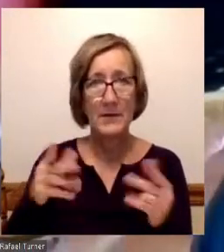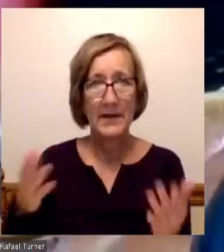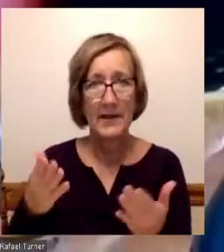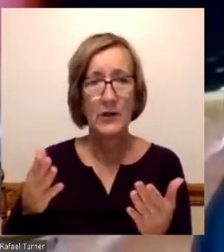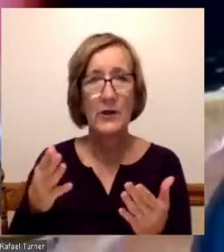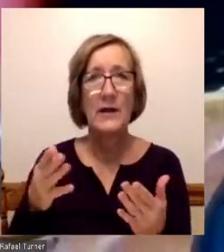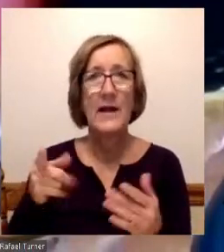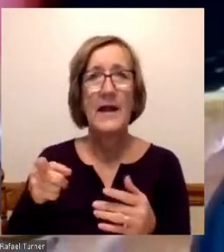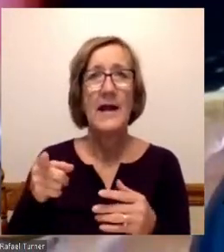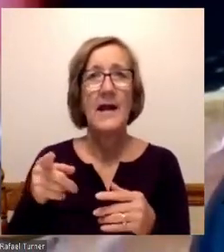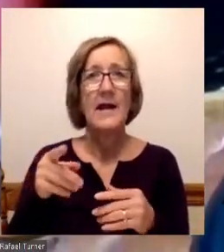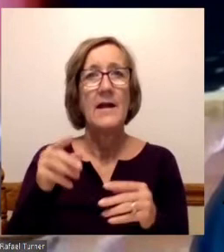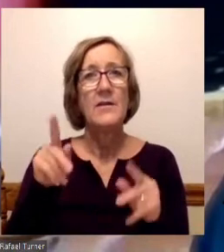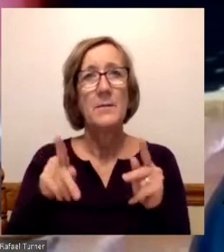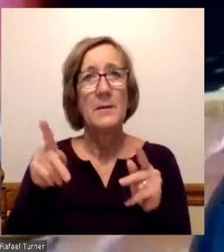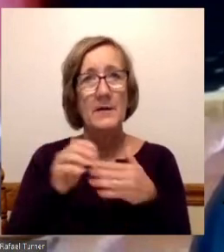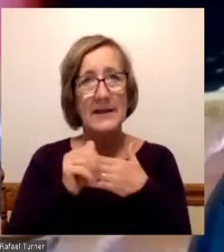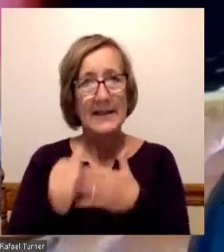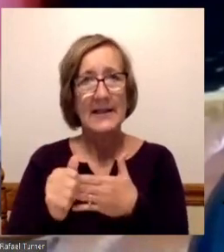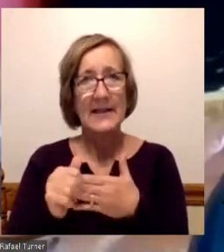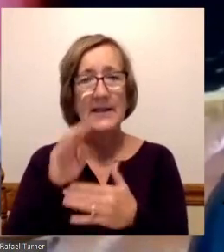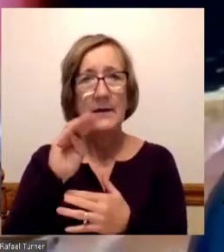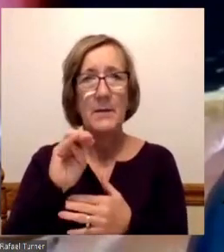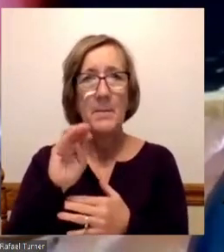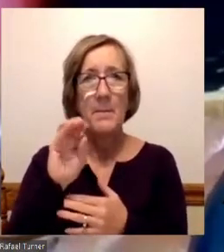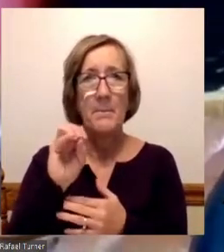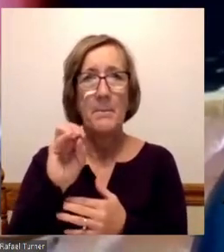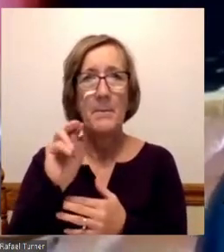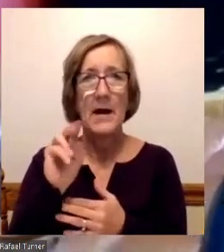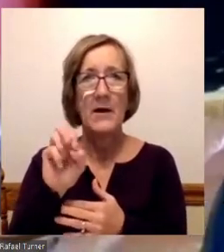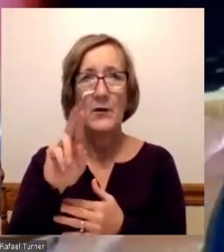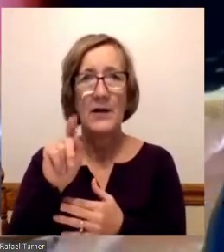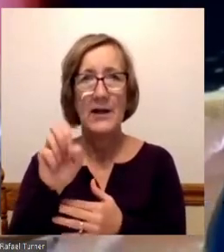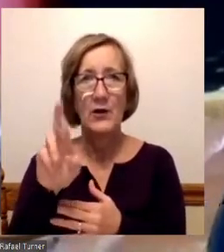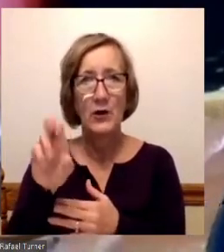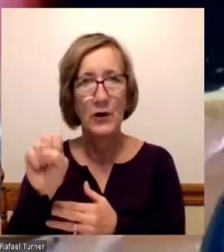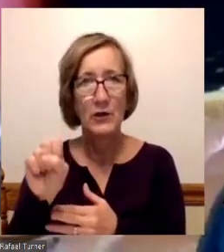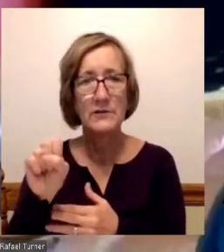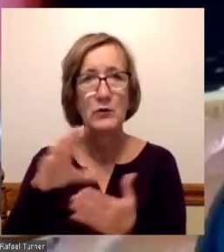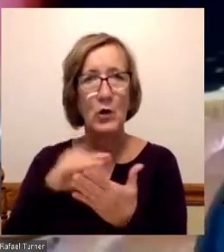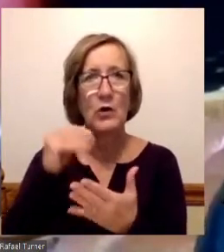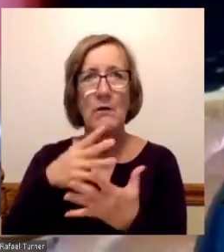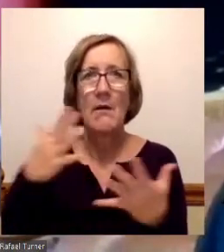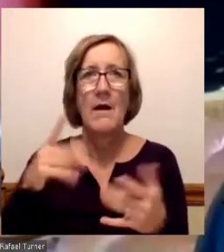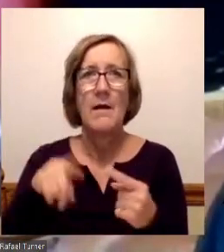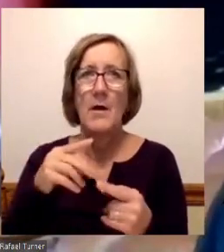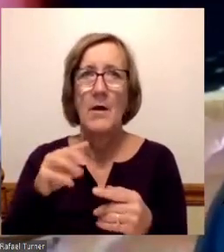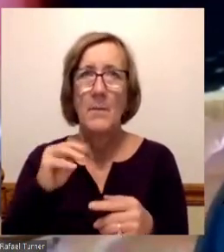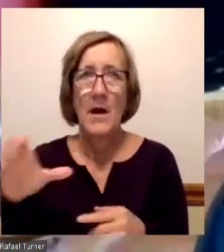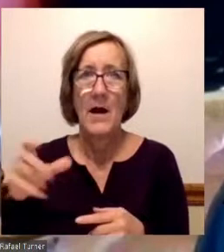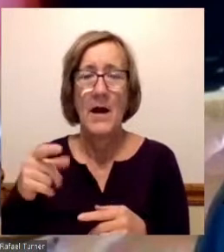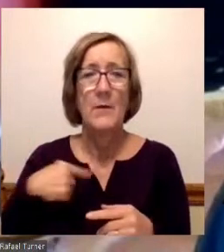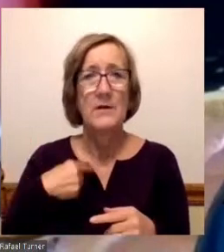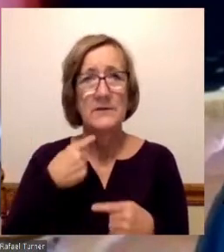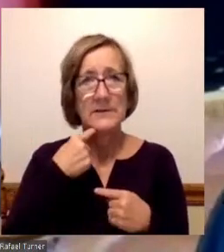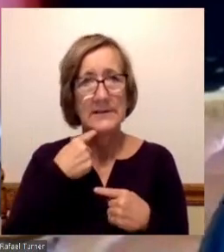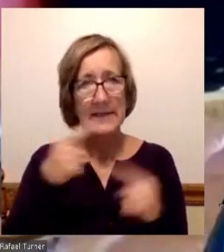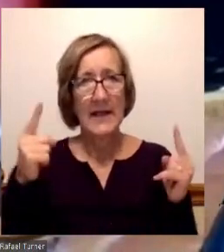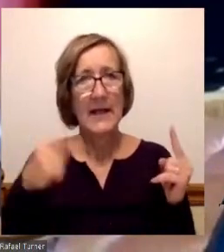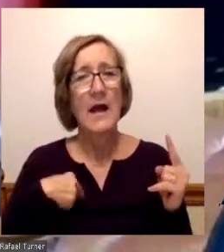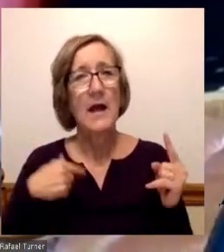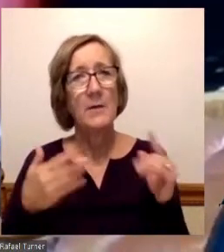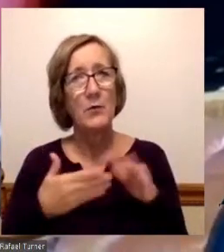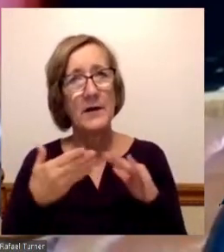the moderators. This has been a wonderful forum to learn so much about mine. I just want to say that I'm running for trustee